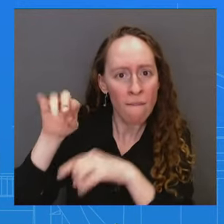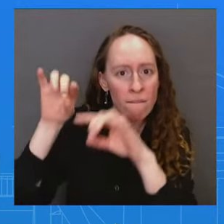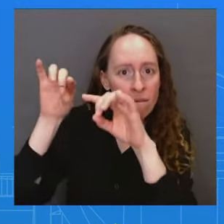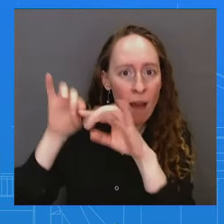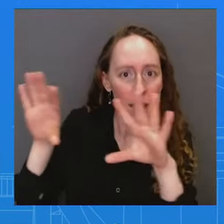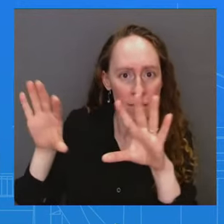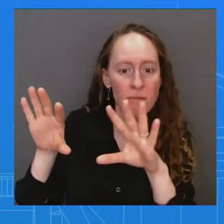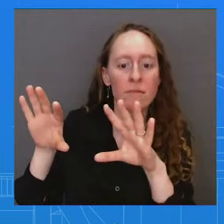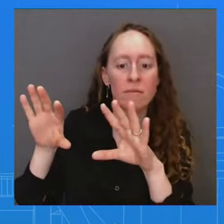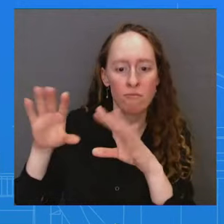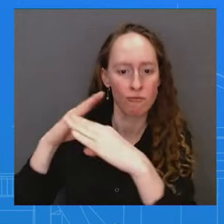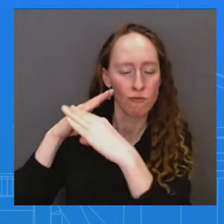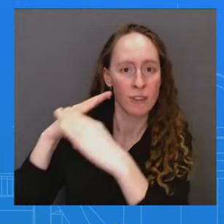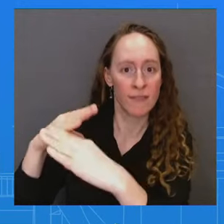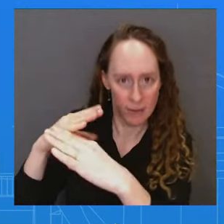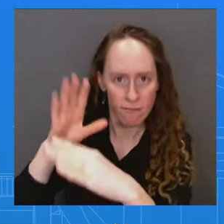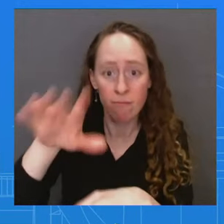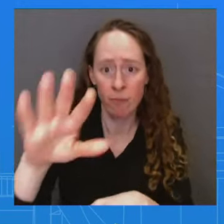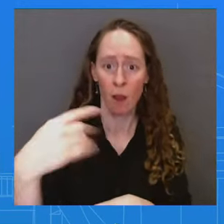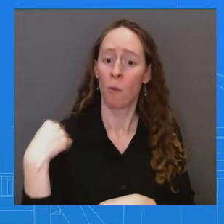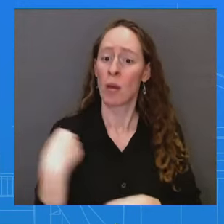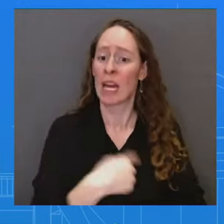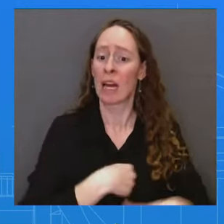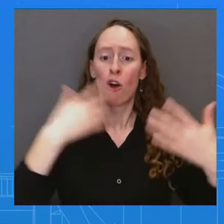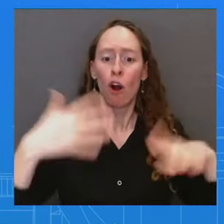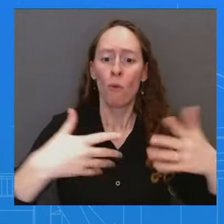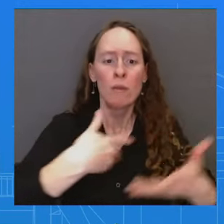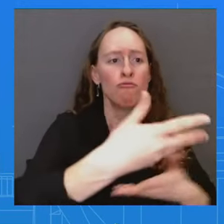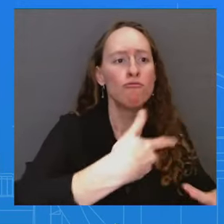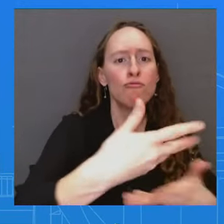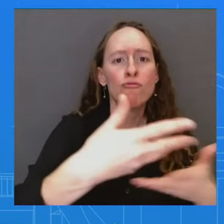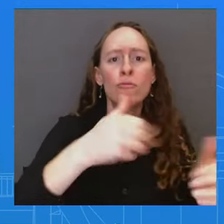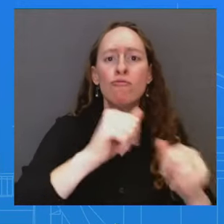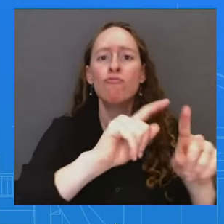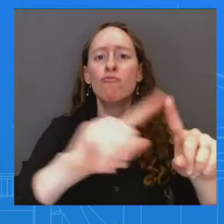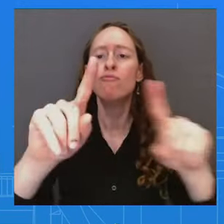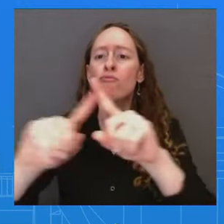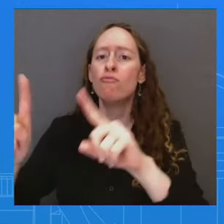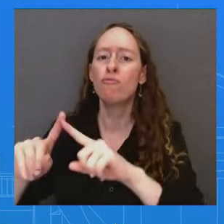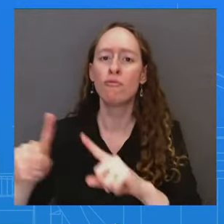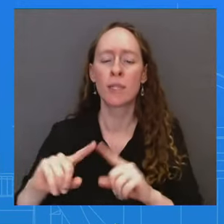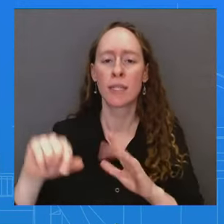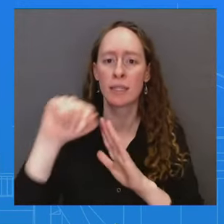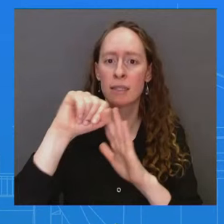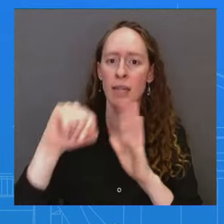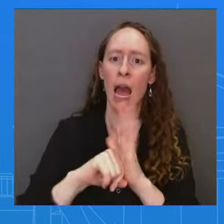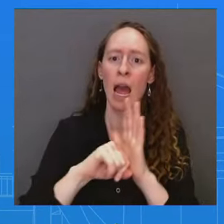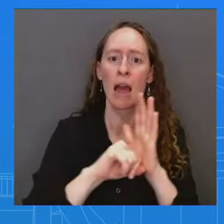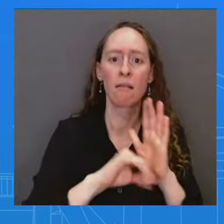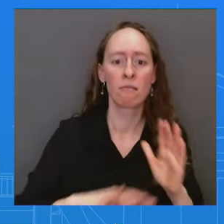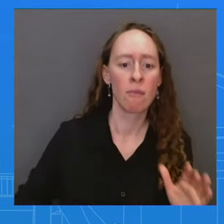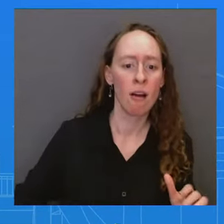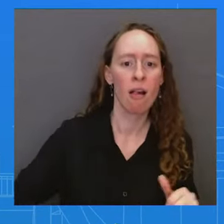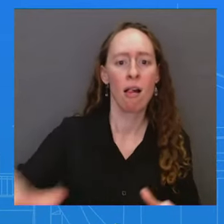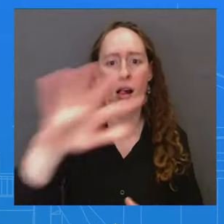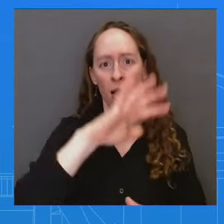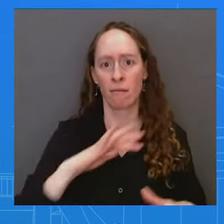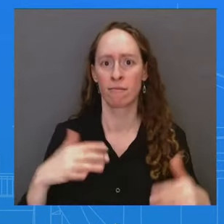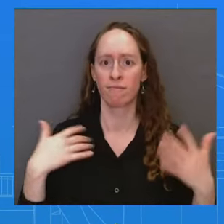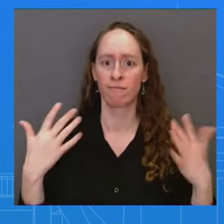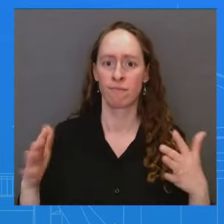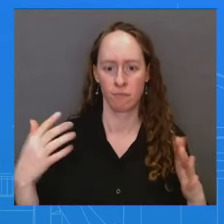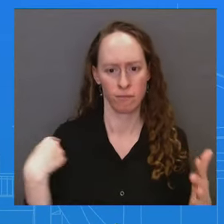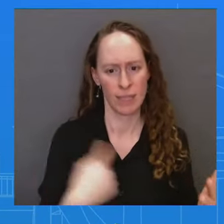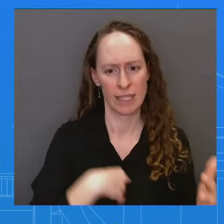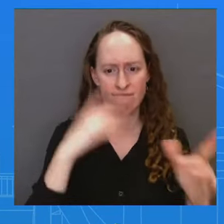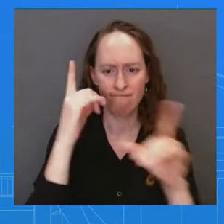touch, uh, with local and state, uh, uh, officials and localities on how the, how to move forward in dealing with gun violence in their communities.